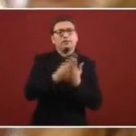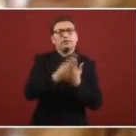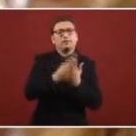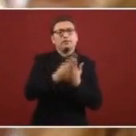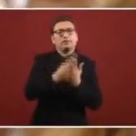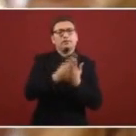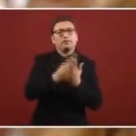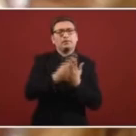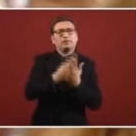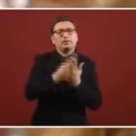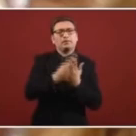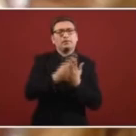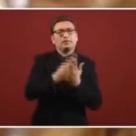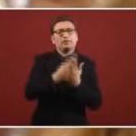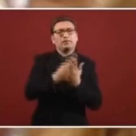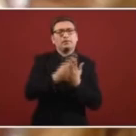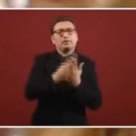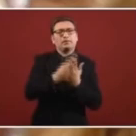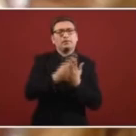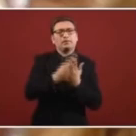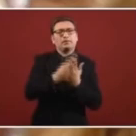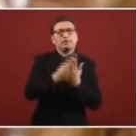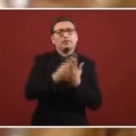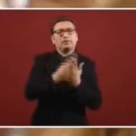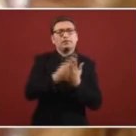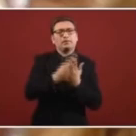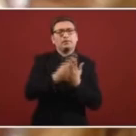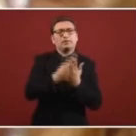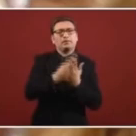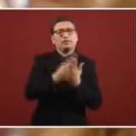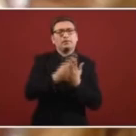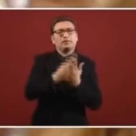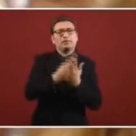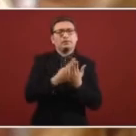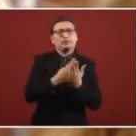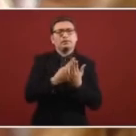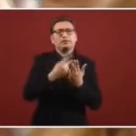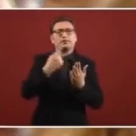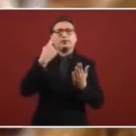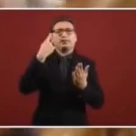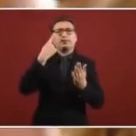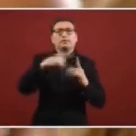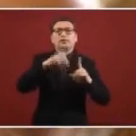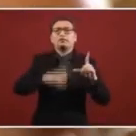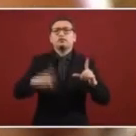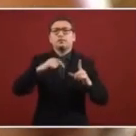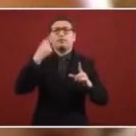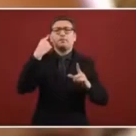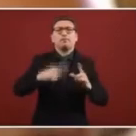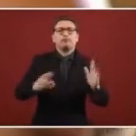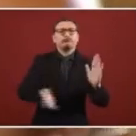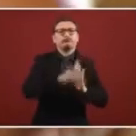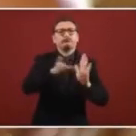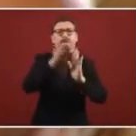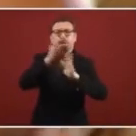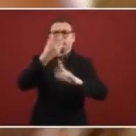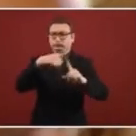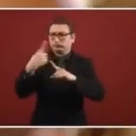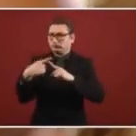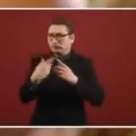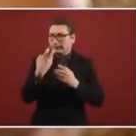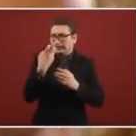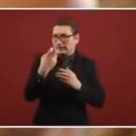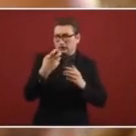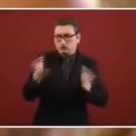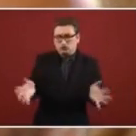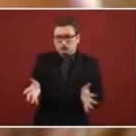so do you already have the national plan for infrastructure so do